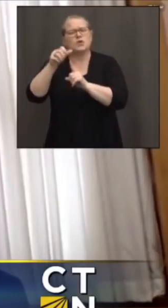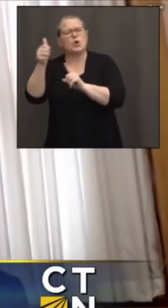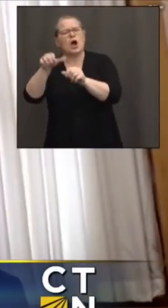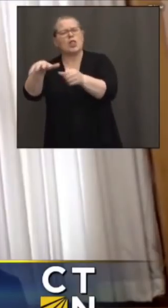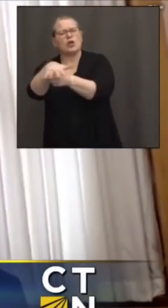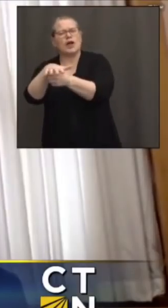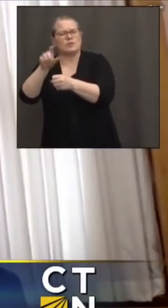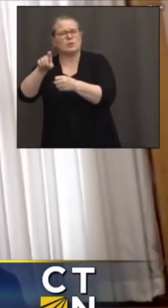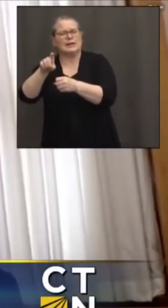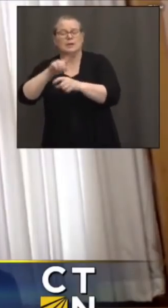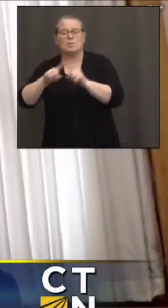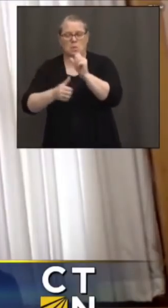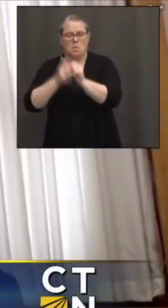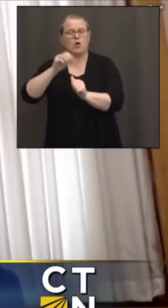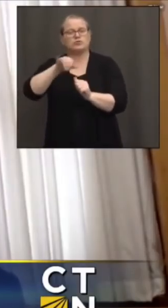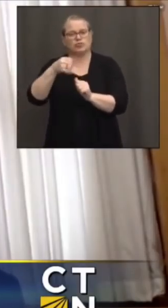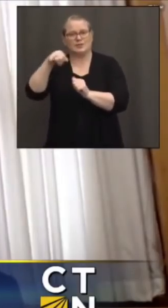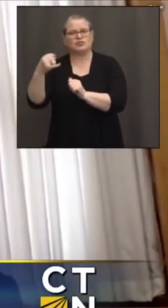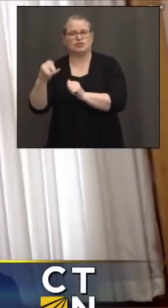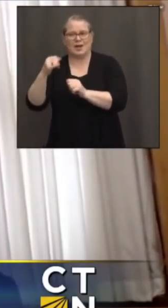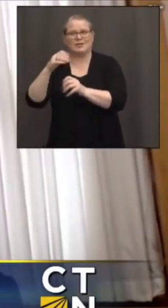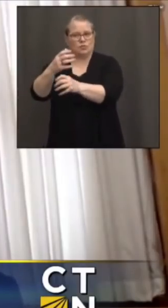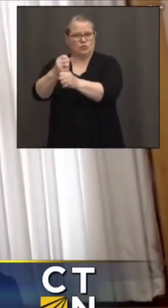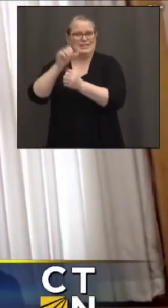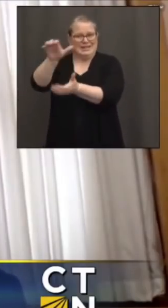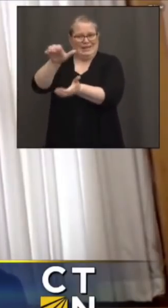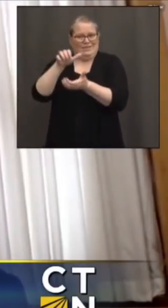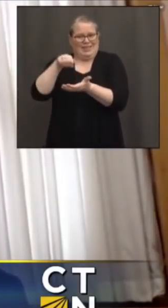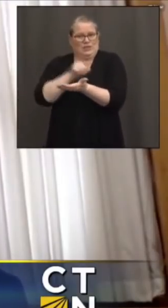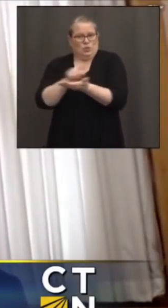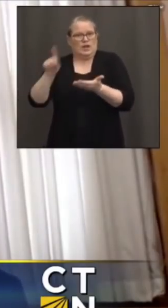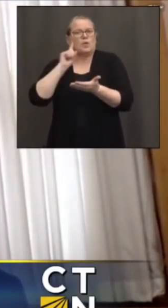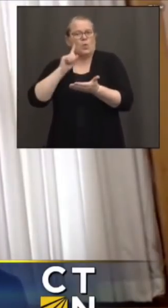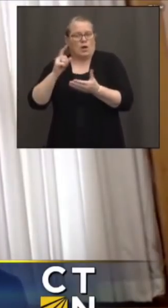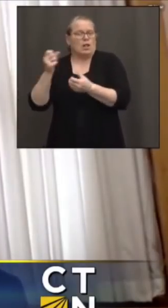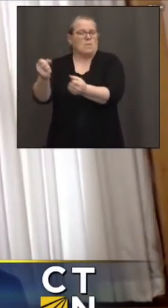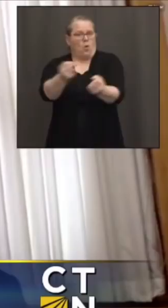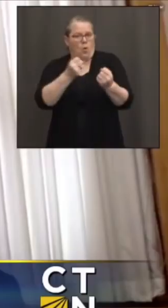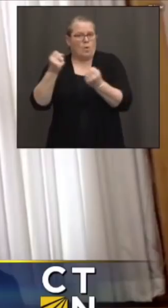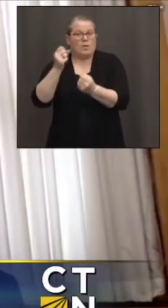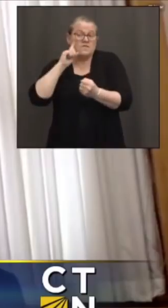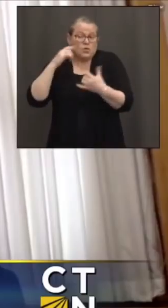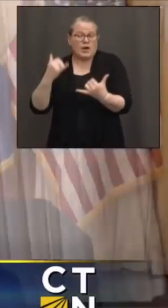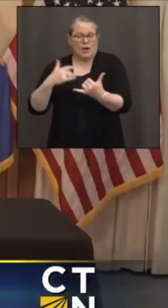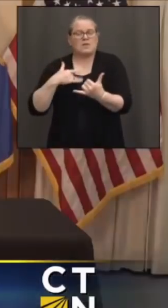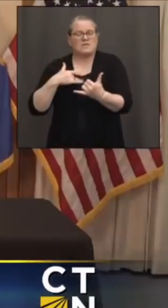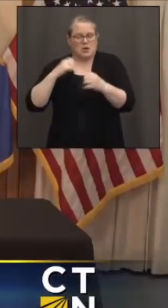& Johnson we have is going into the mobile units. And for now, at least, we think we're able to continue to fully supply them.